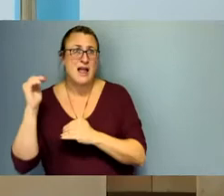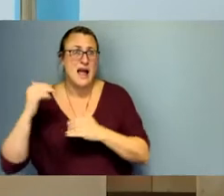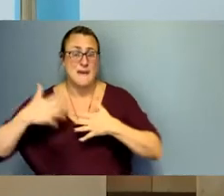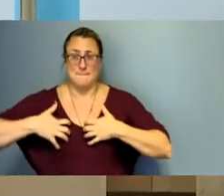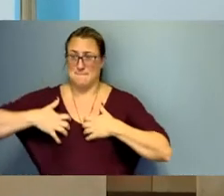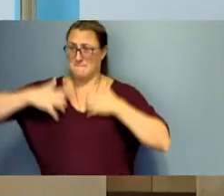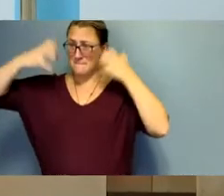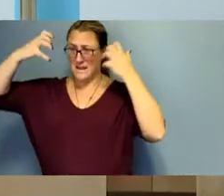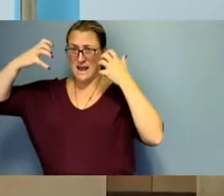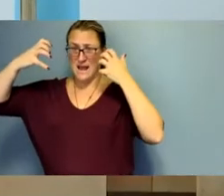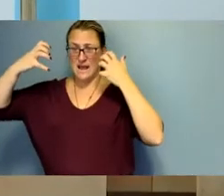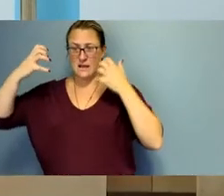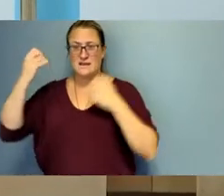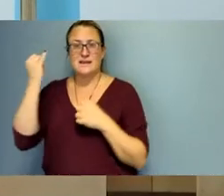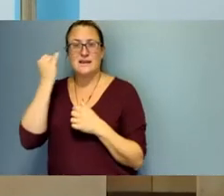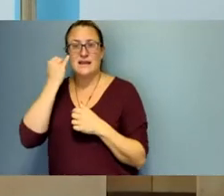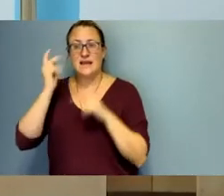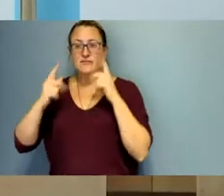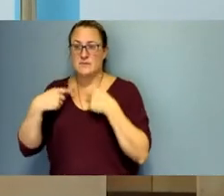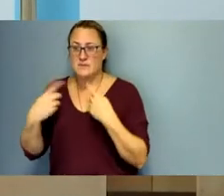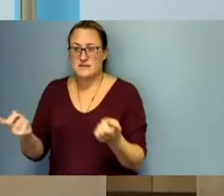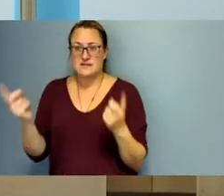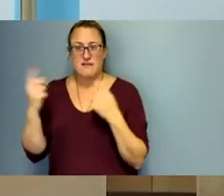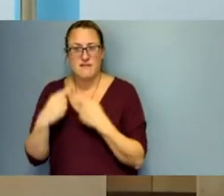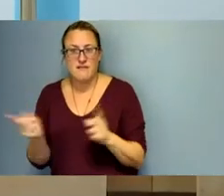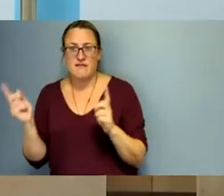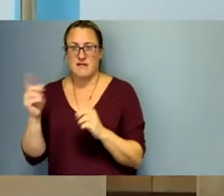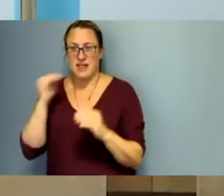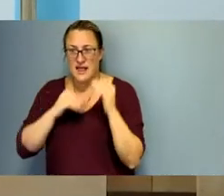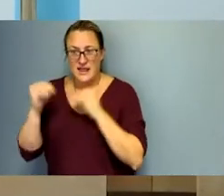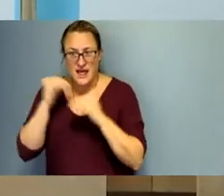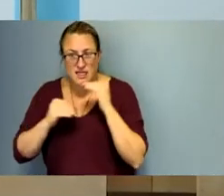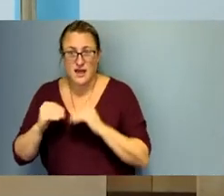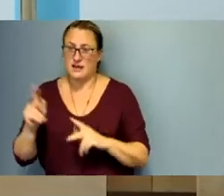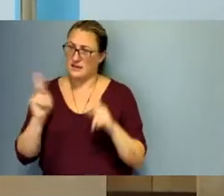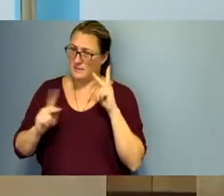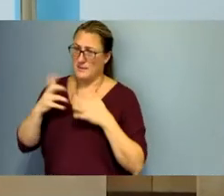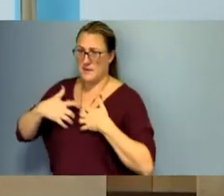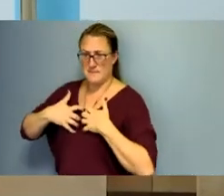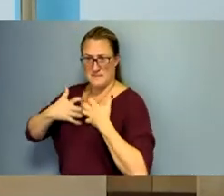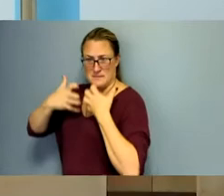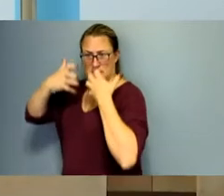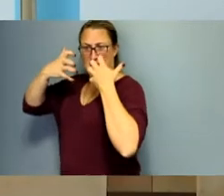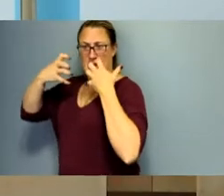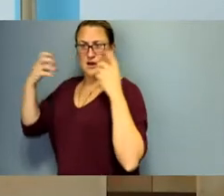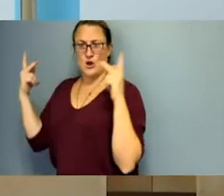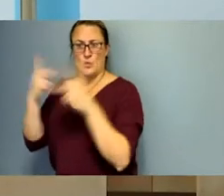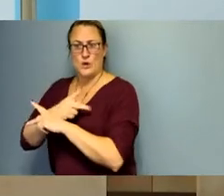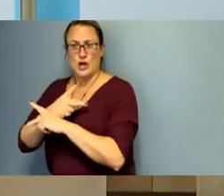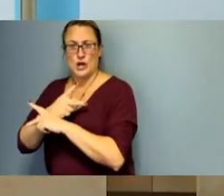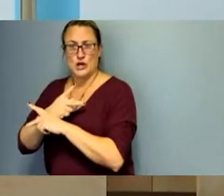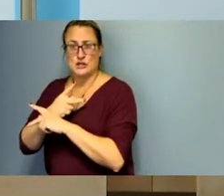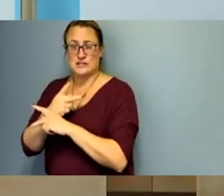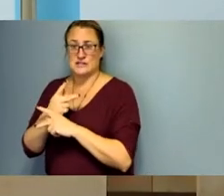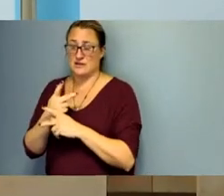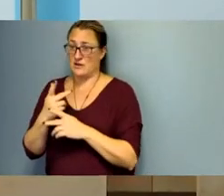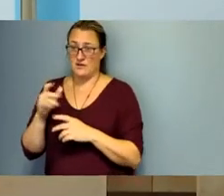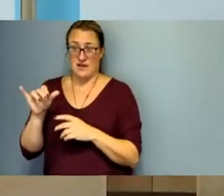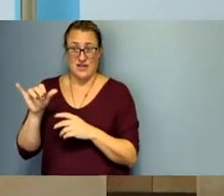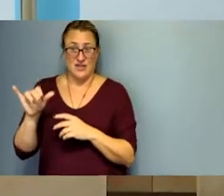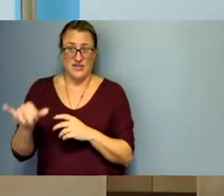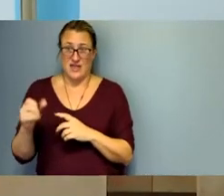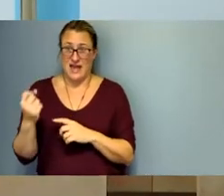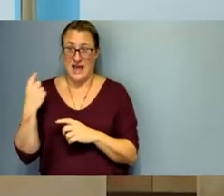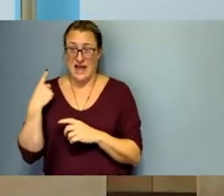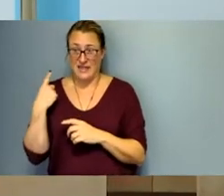when you continue to lie to people and lie to people they will get angrier and angrier and sometimes it completely in this case discredited